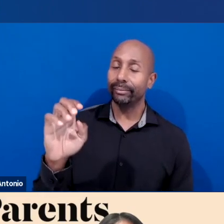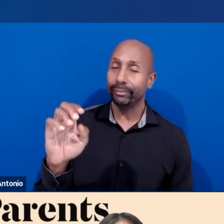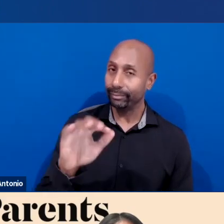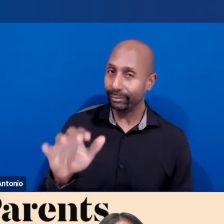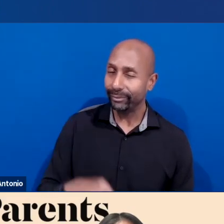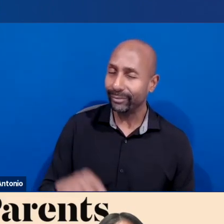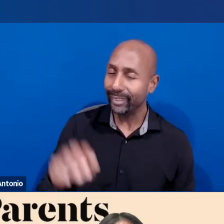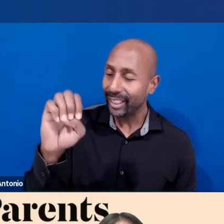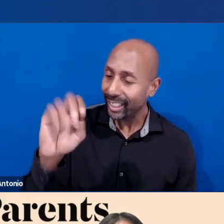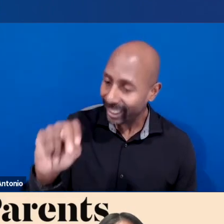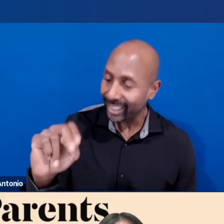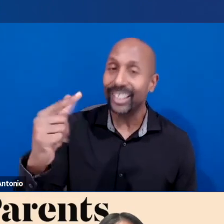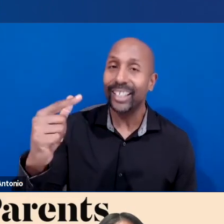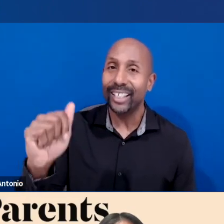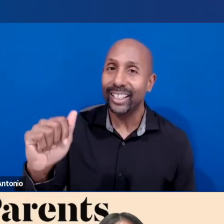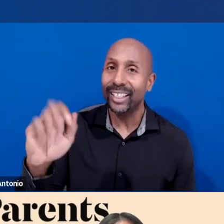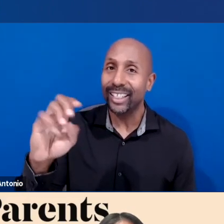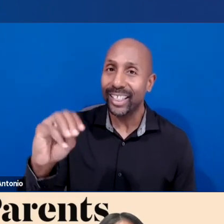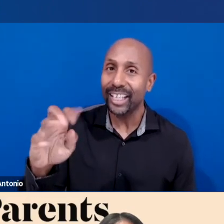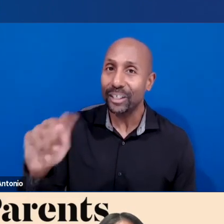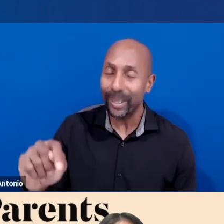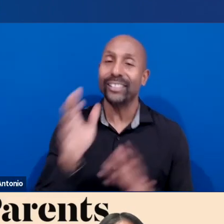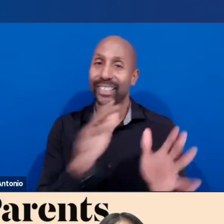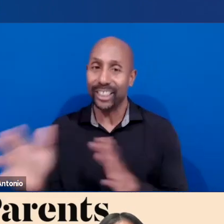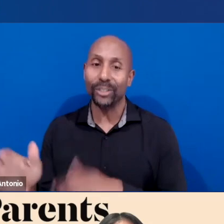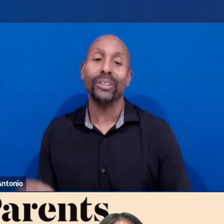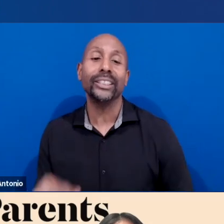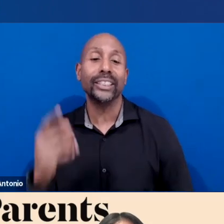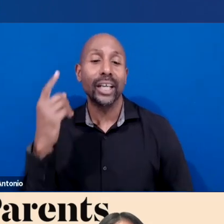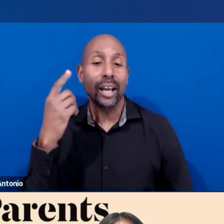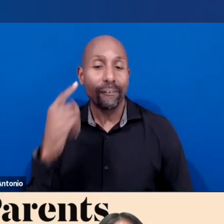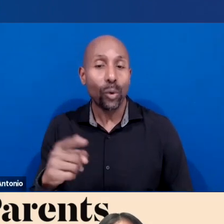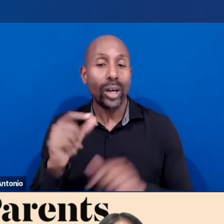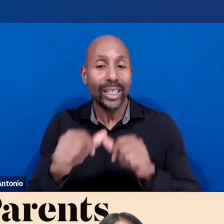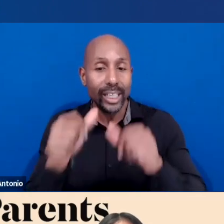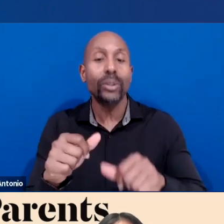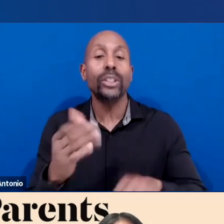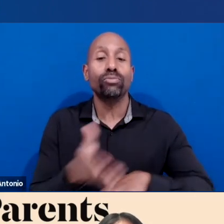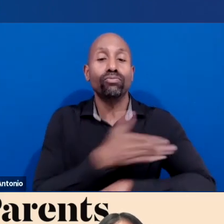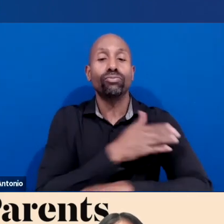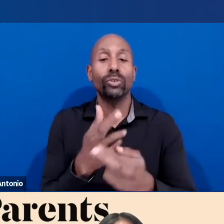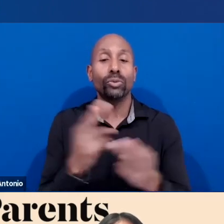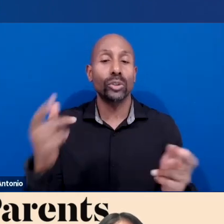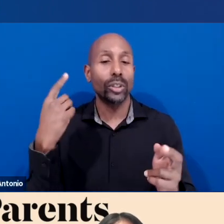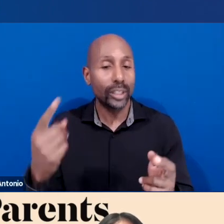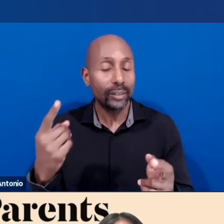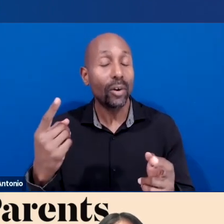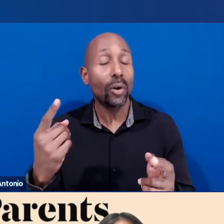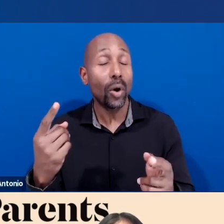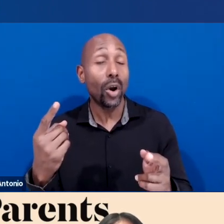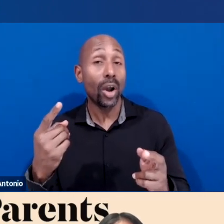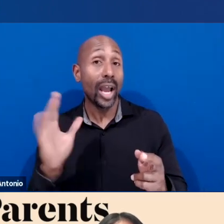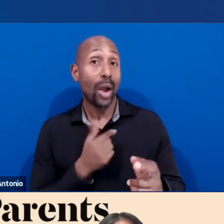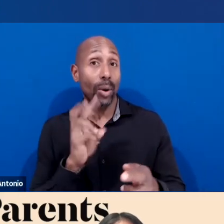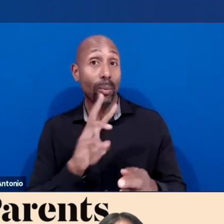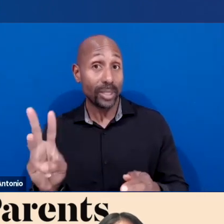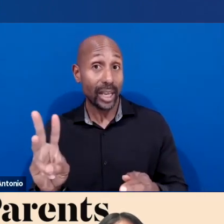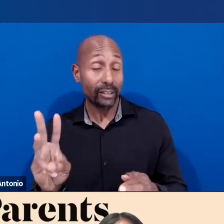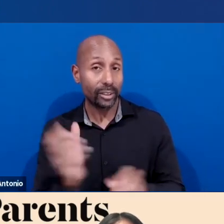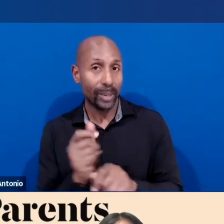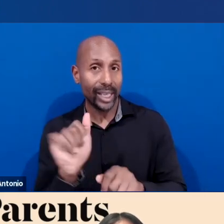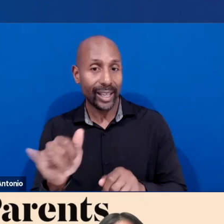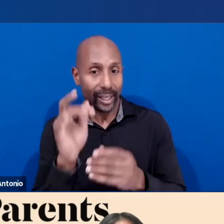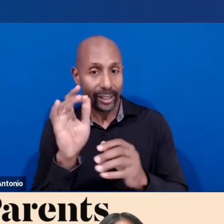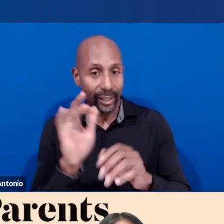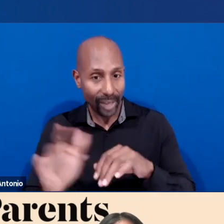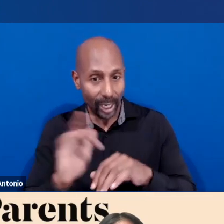And importantly, we are intentionally integrating family engagement across the department's Raise the Bar priorities, which